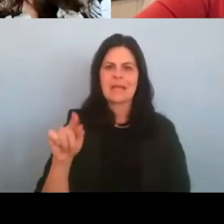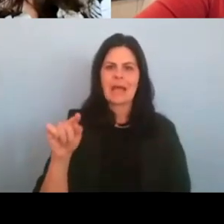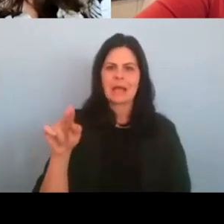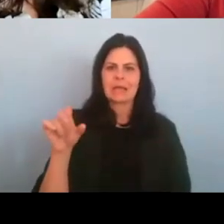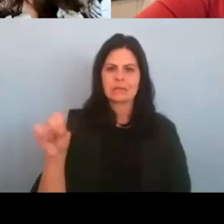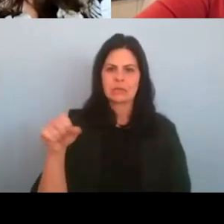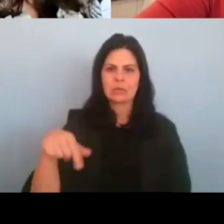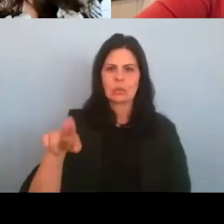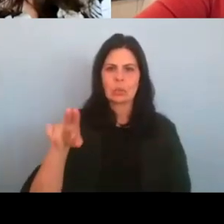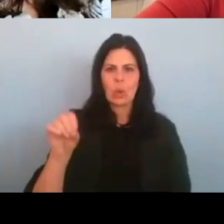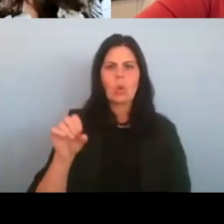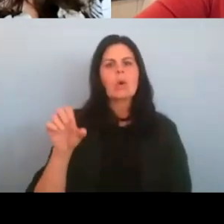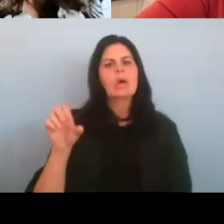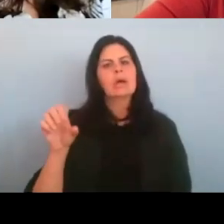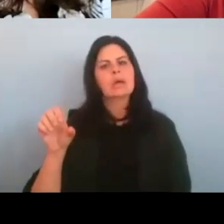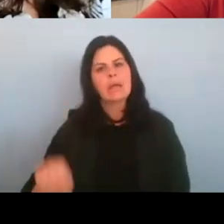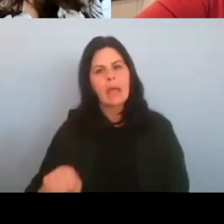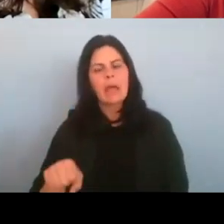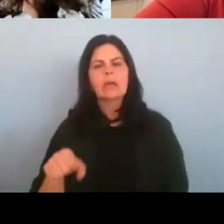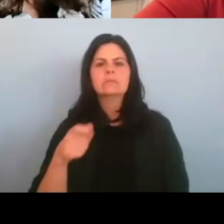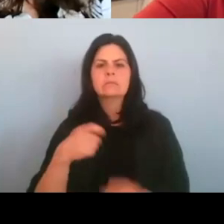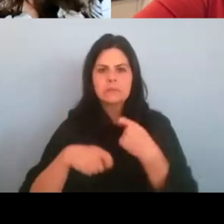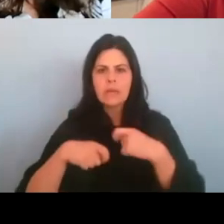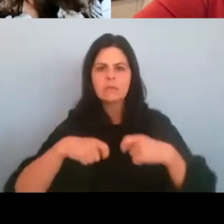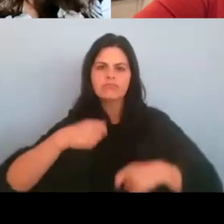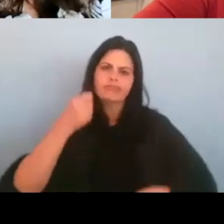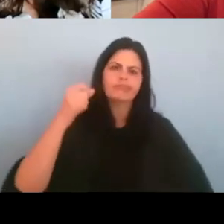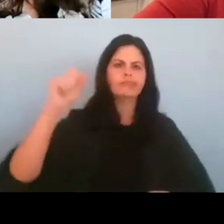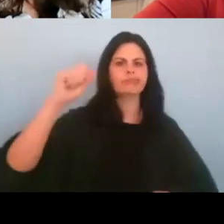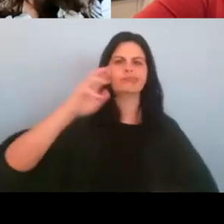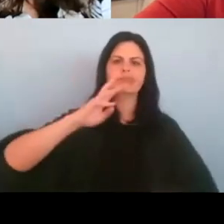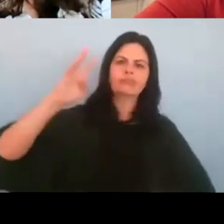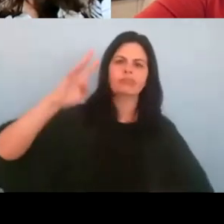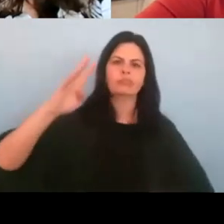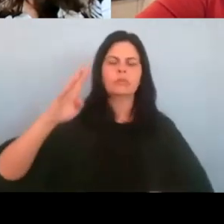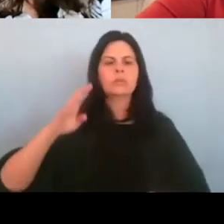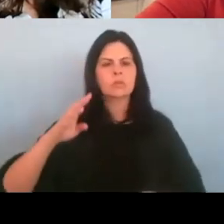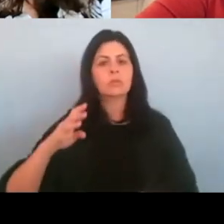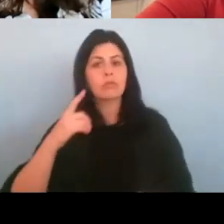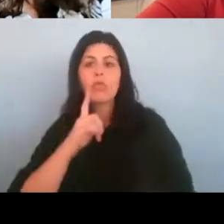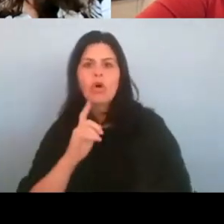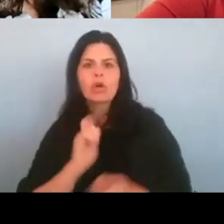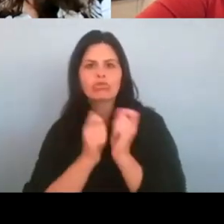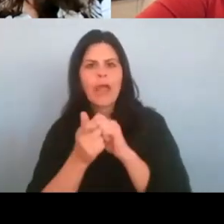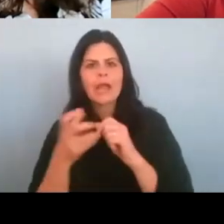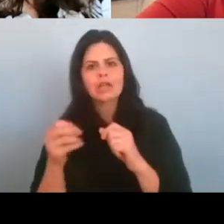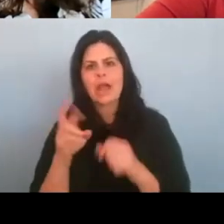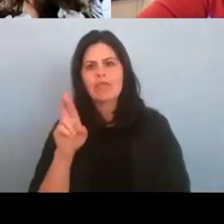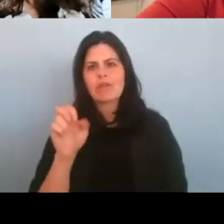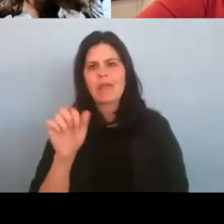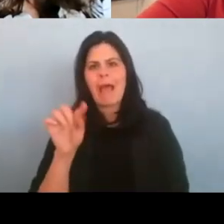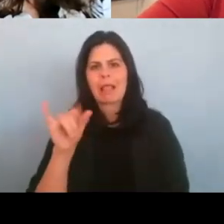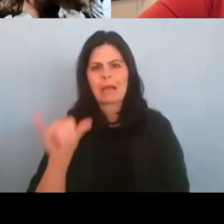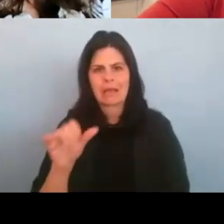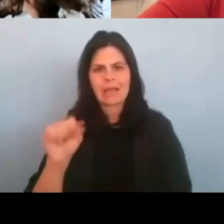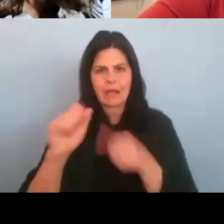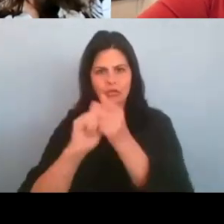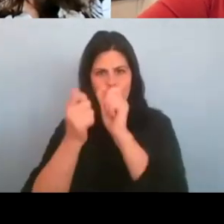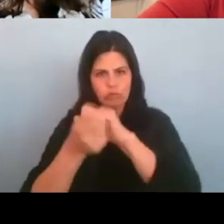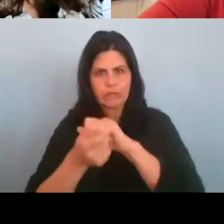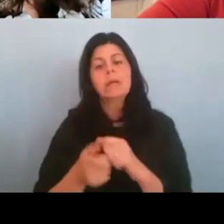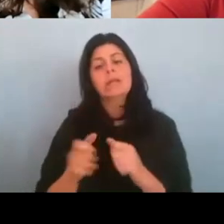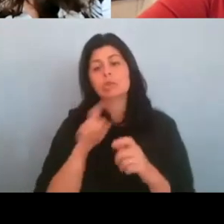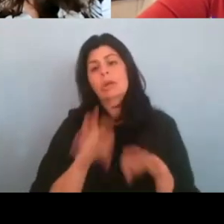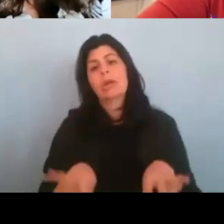change and improve their reality. So it's an important lesson that I wanted to share, um, which is ultimately why I